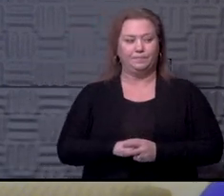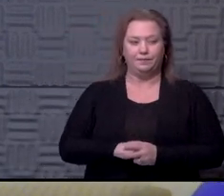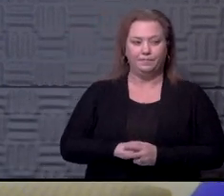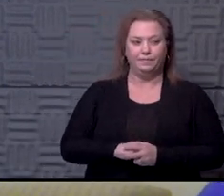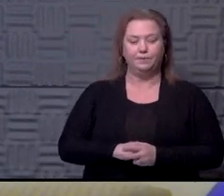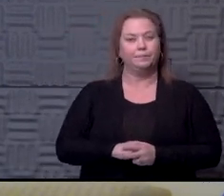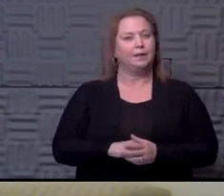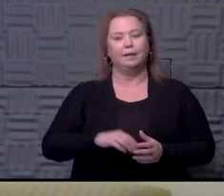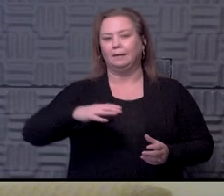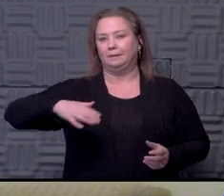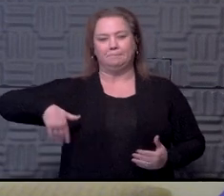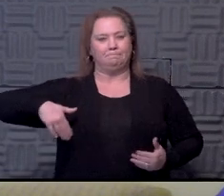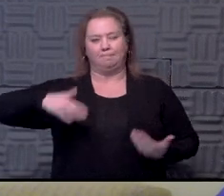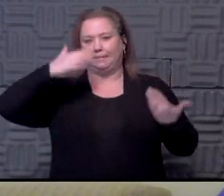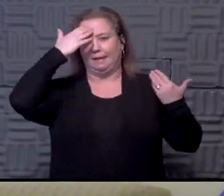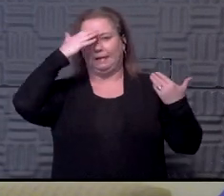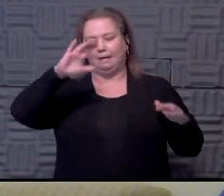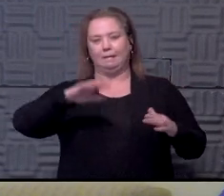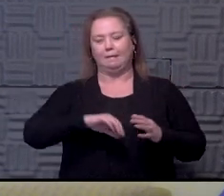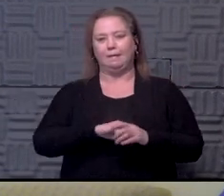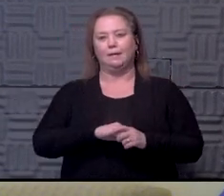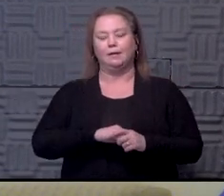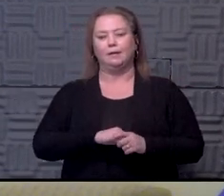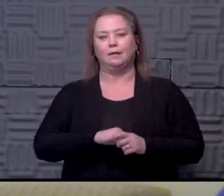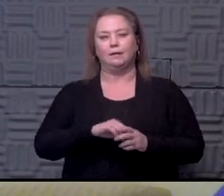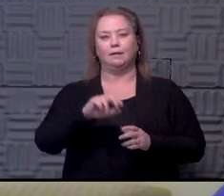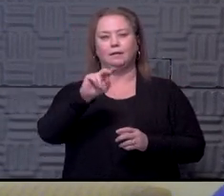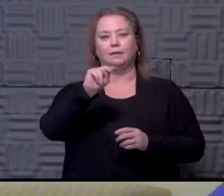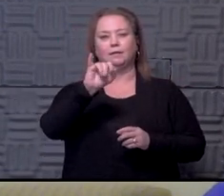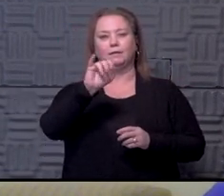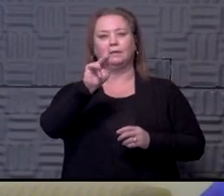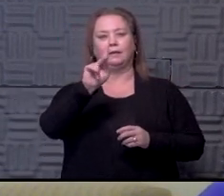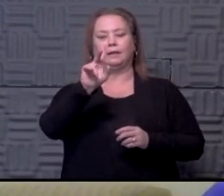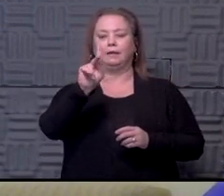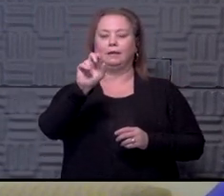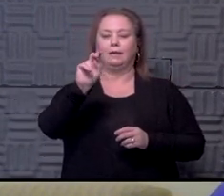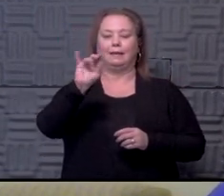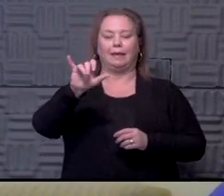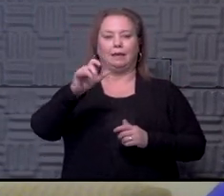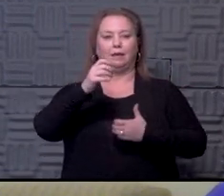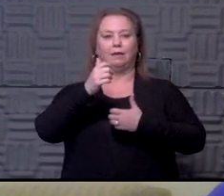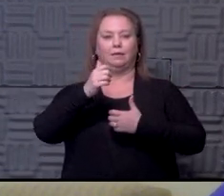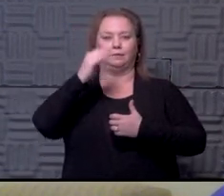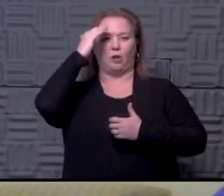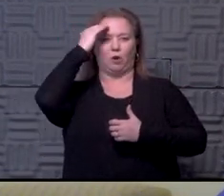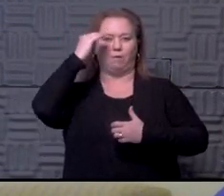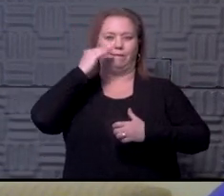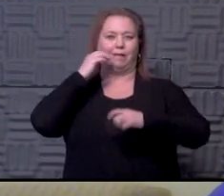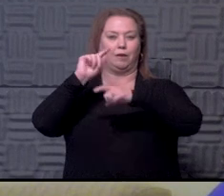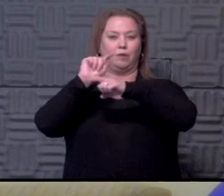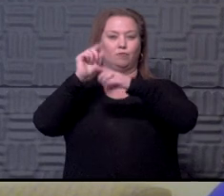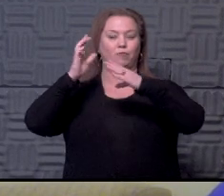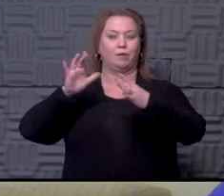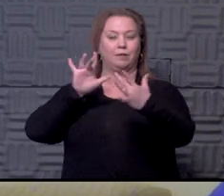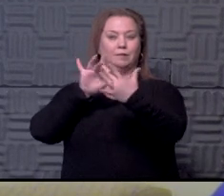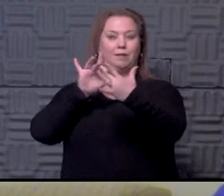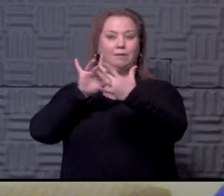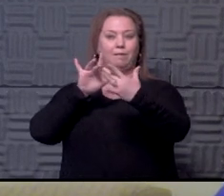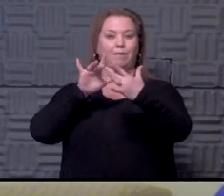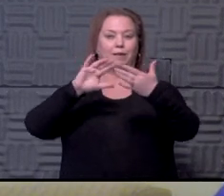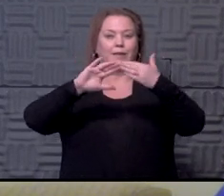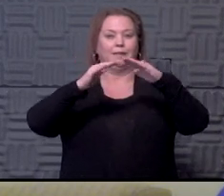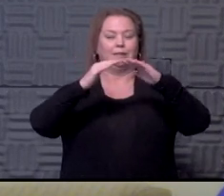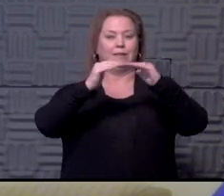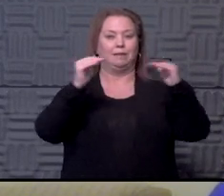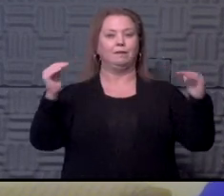I don't know that yet. I know Nick Kinney, our head trainer, has been in contact with people at the city level.